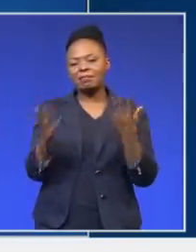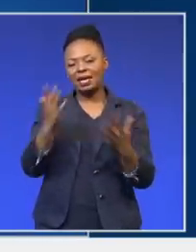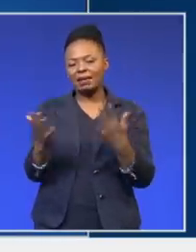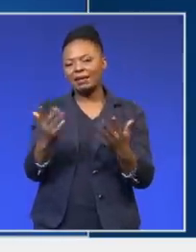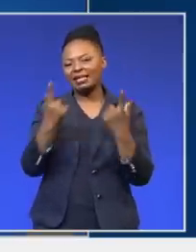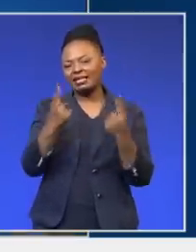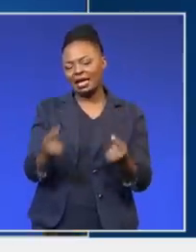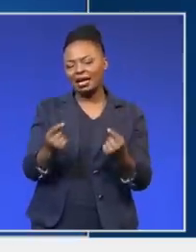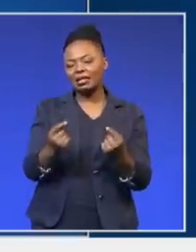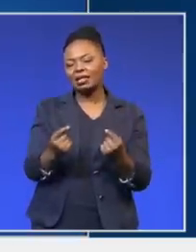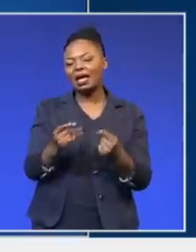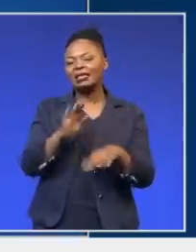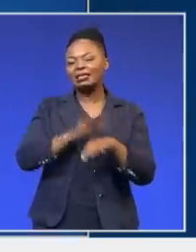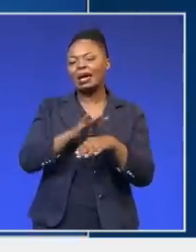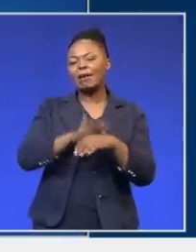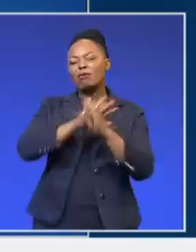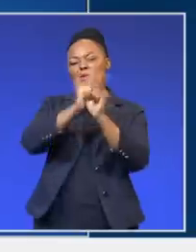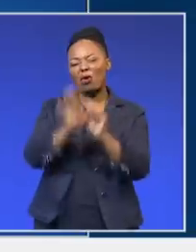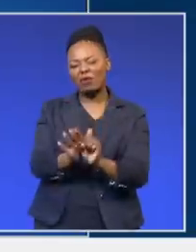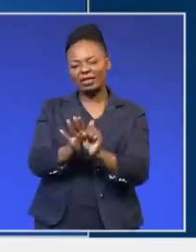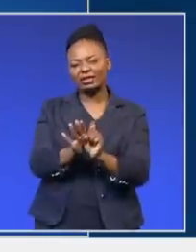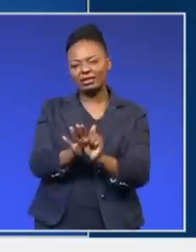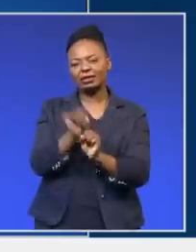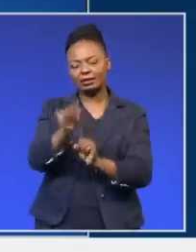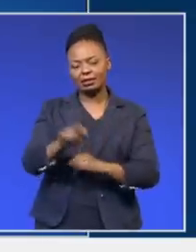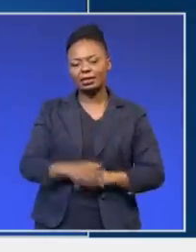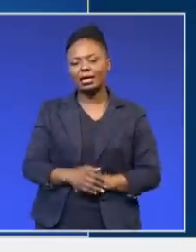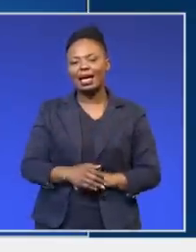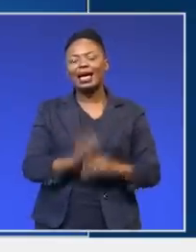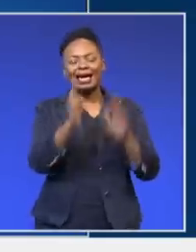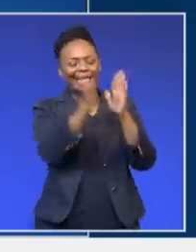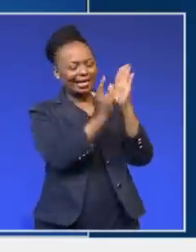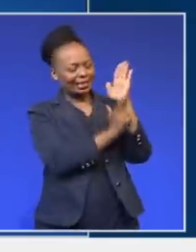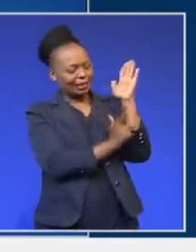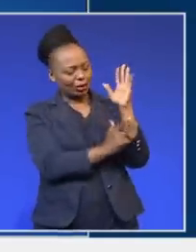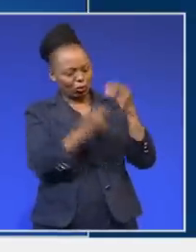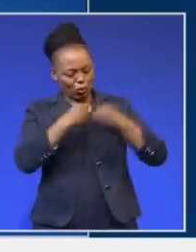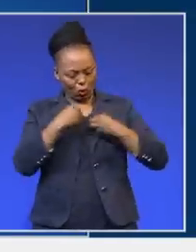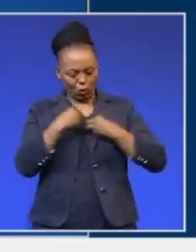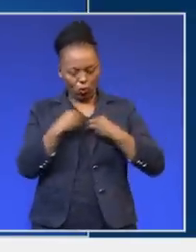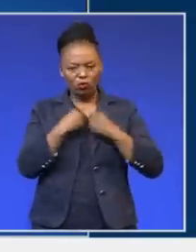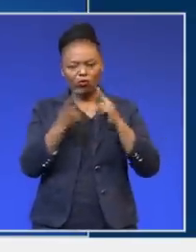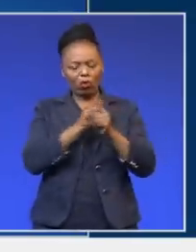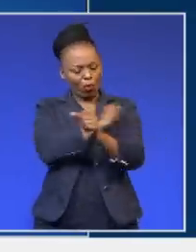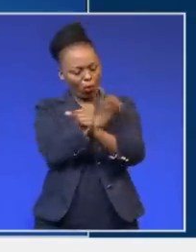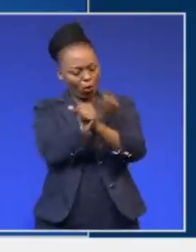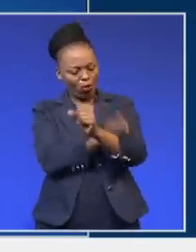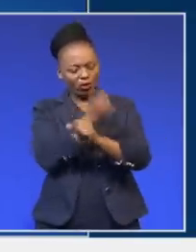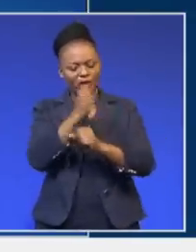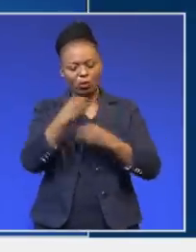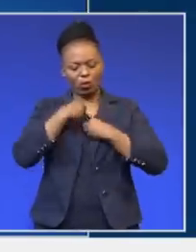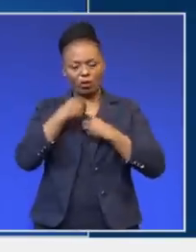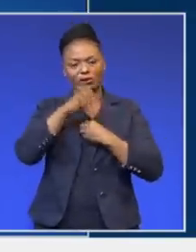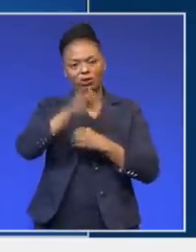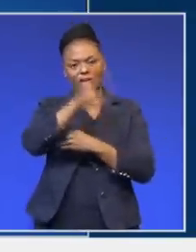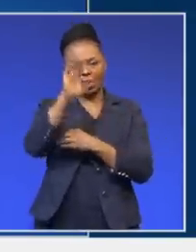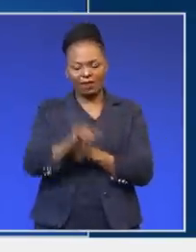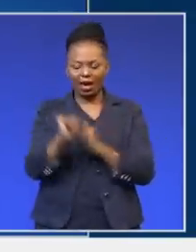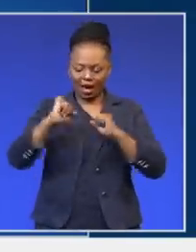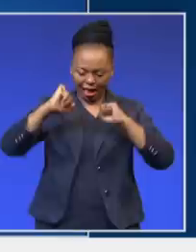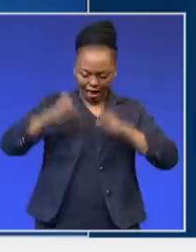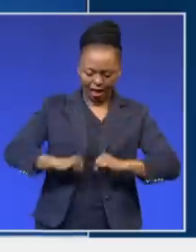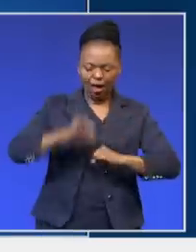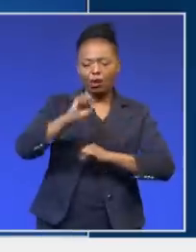are aware of very old legislation, still from the old South Africa, that allowed South Africa to